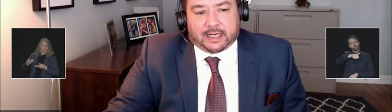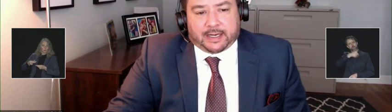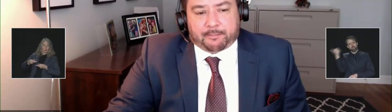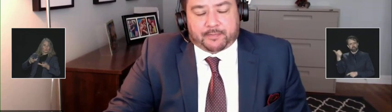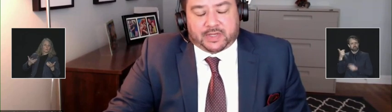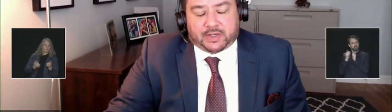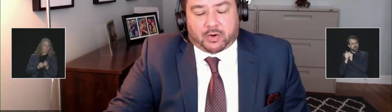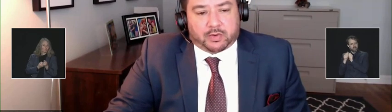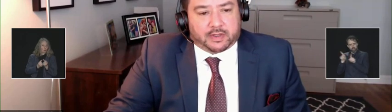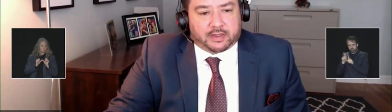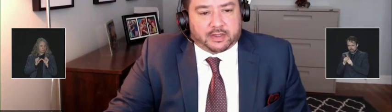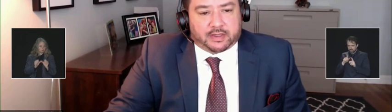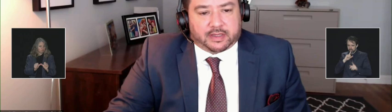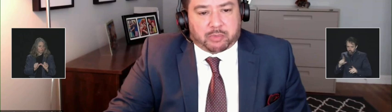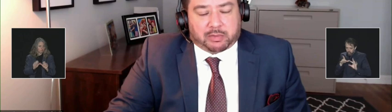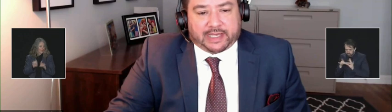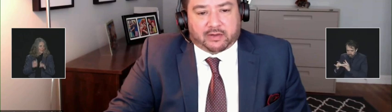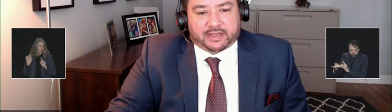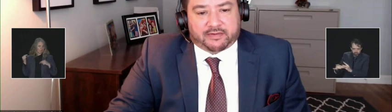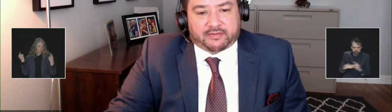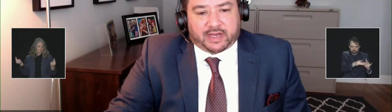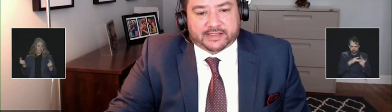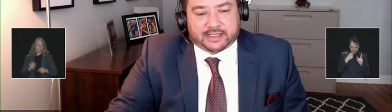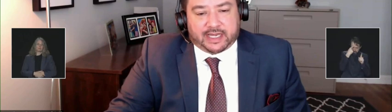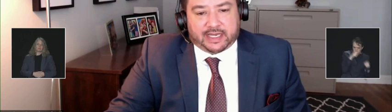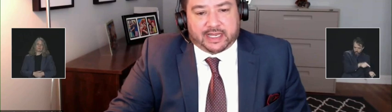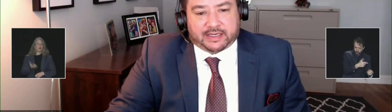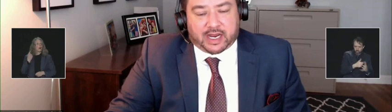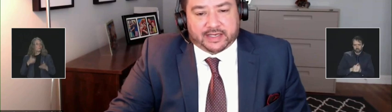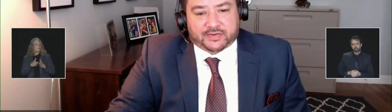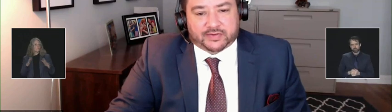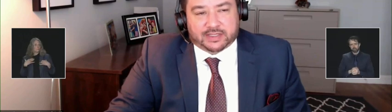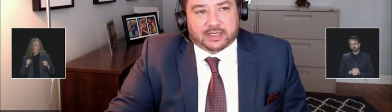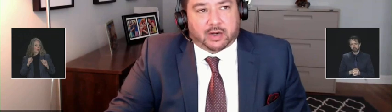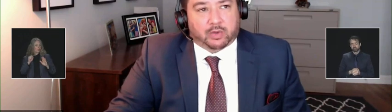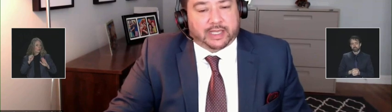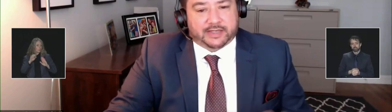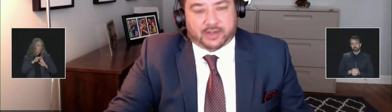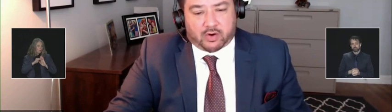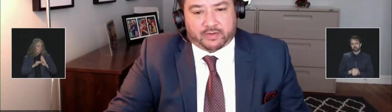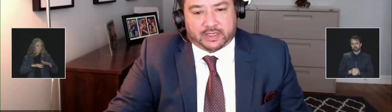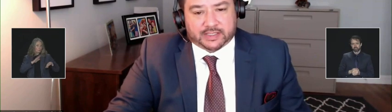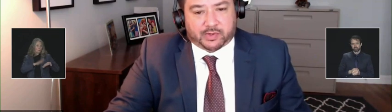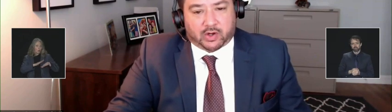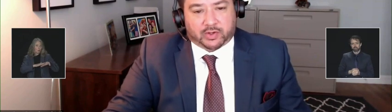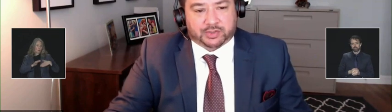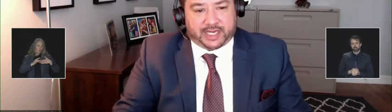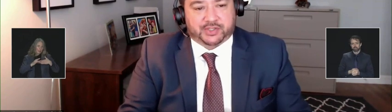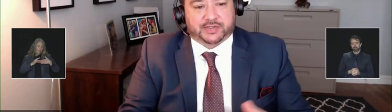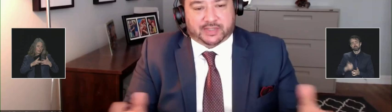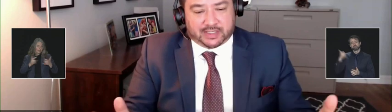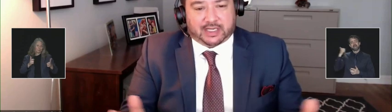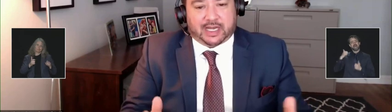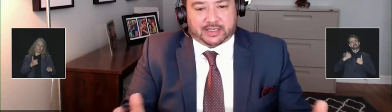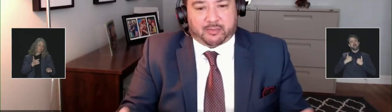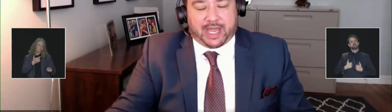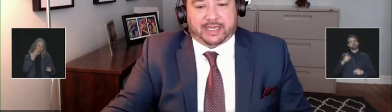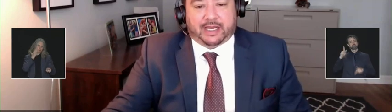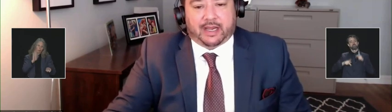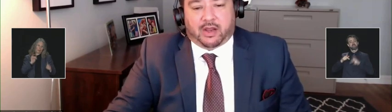You know, the public health advice and guidance related to COVID, as we all know, changes